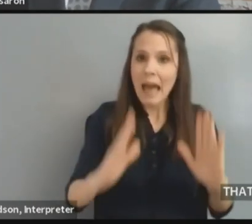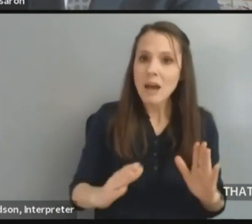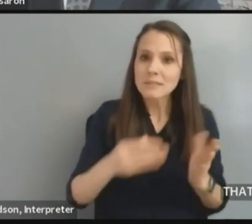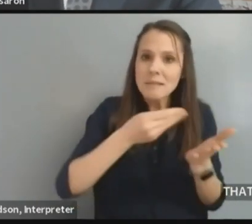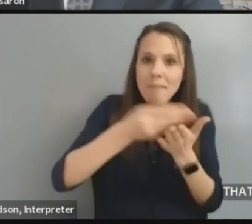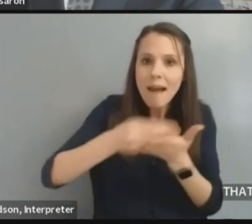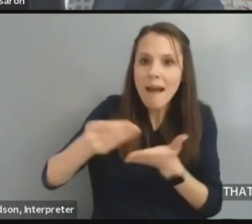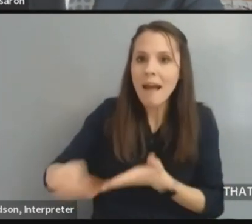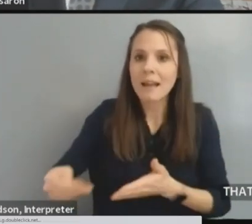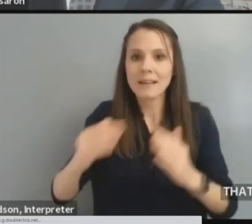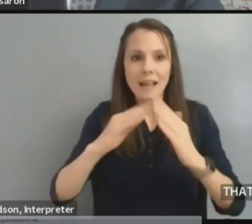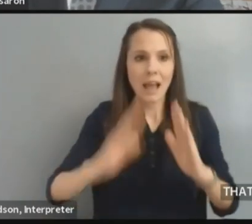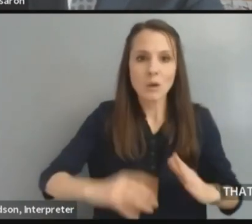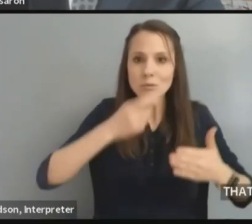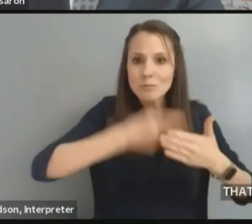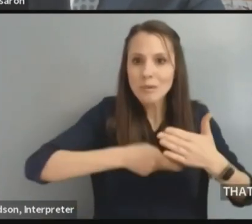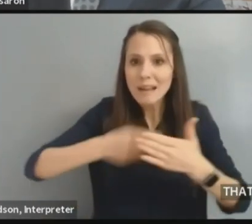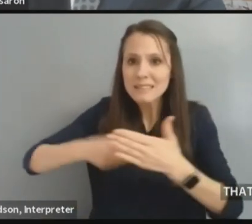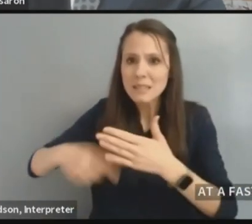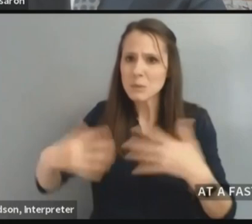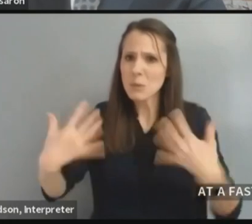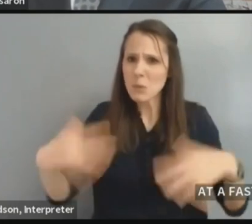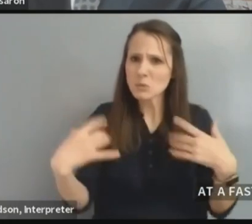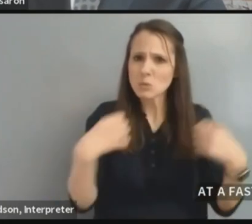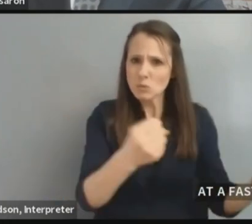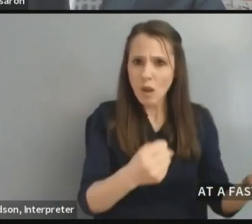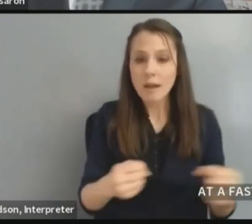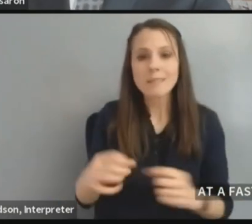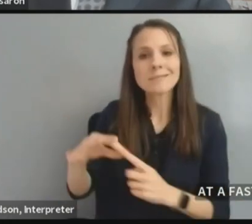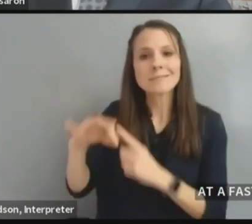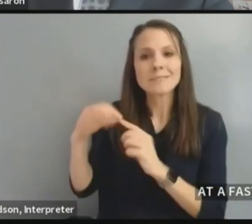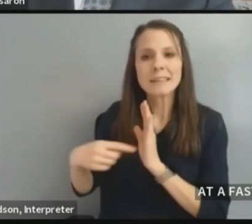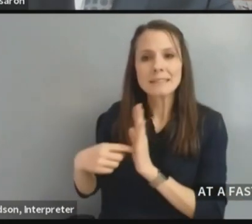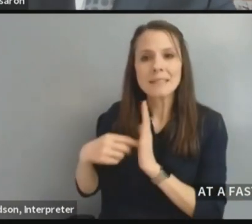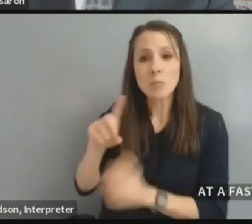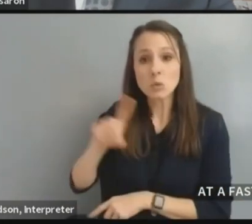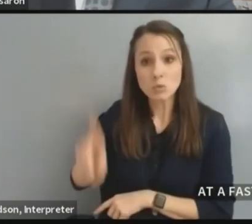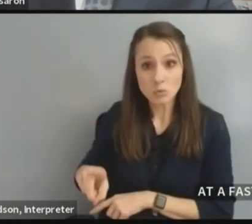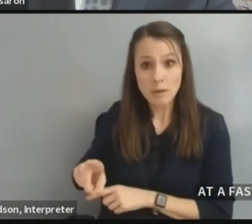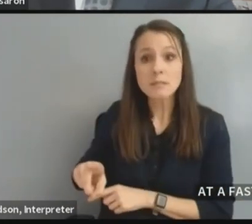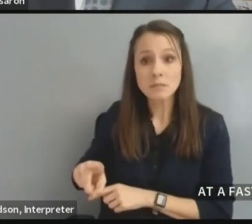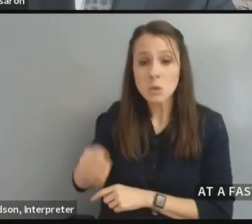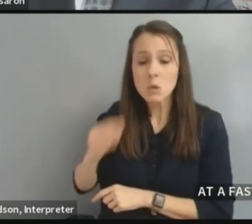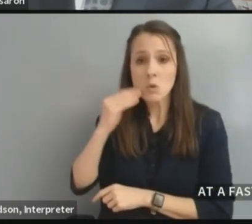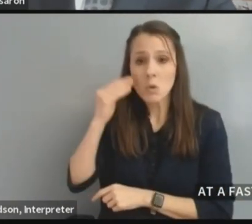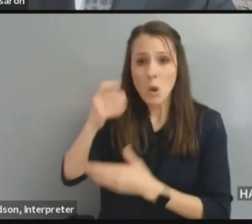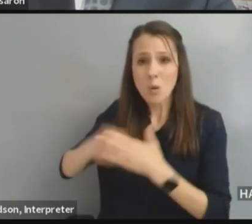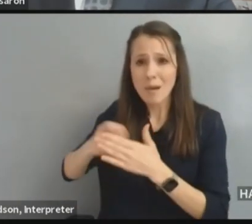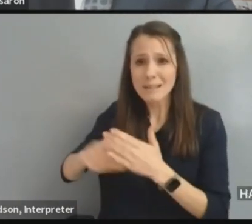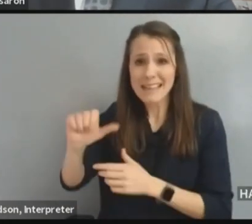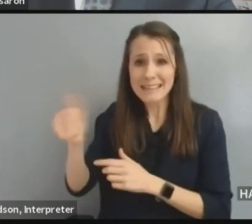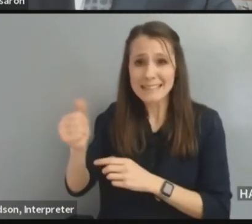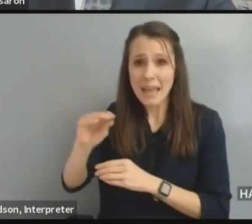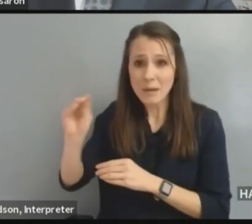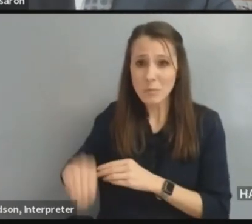Home prices in the Detroit metropolitan area are up 10% year over year, and mortgage rates are at record